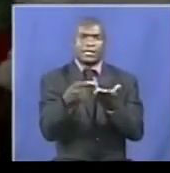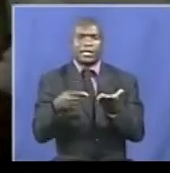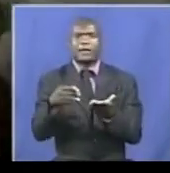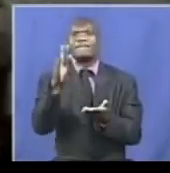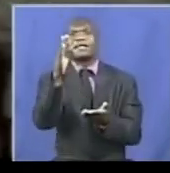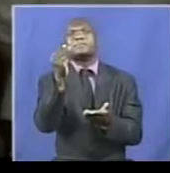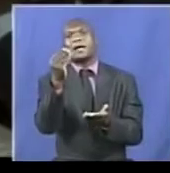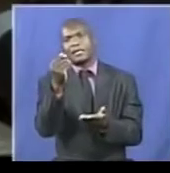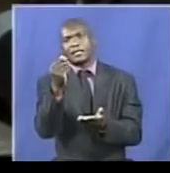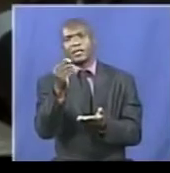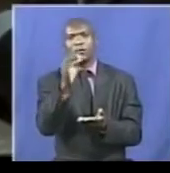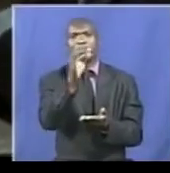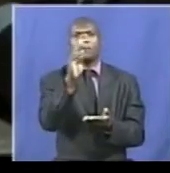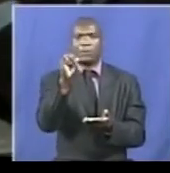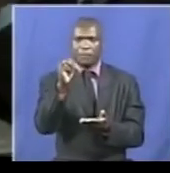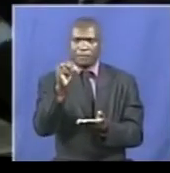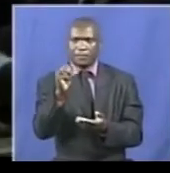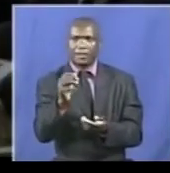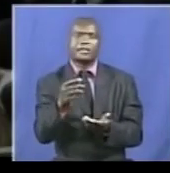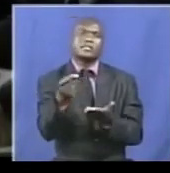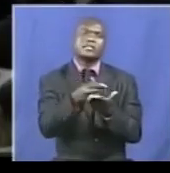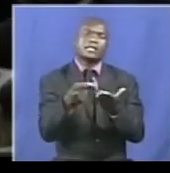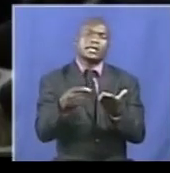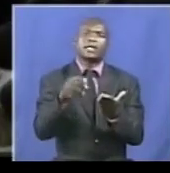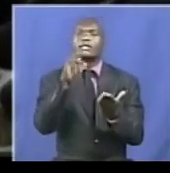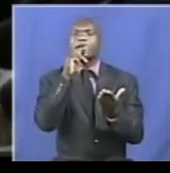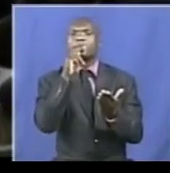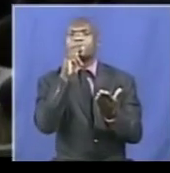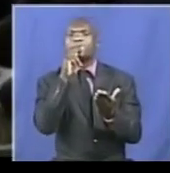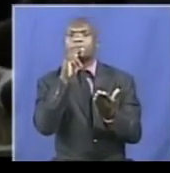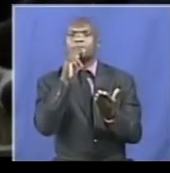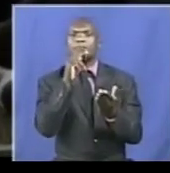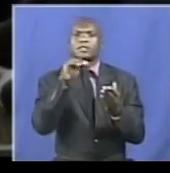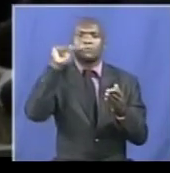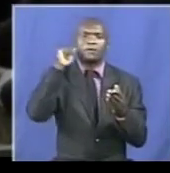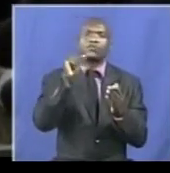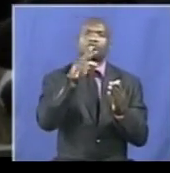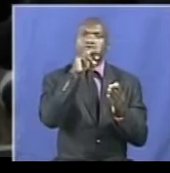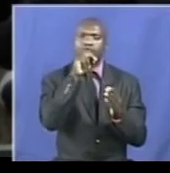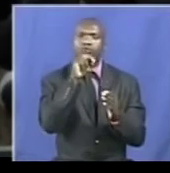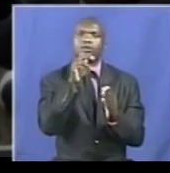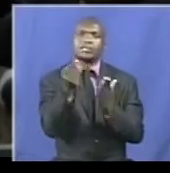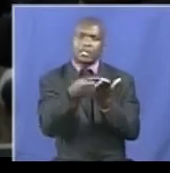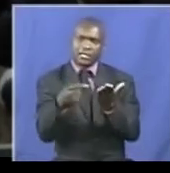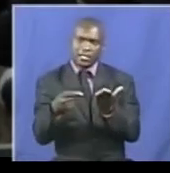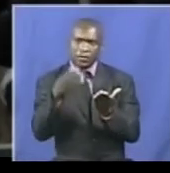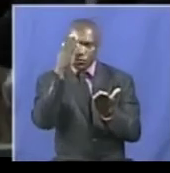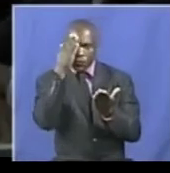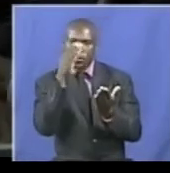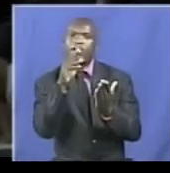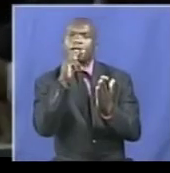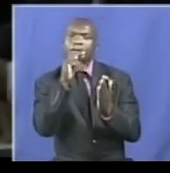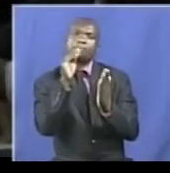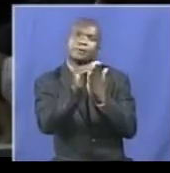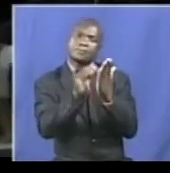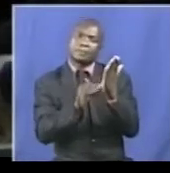Comrade Opeti Mpofu. Secretary for Commissariat, Comrade Saviakasukwere. The new Secretary for External Relations in the Politburo